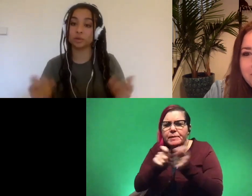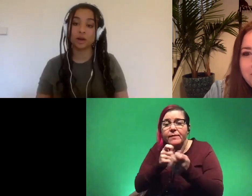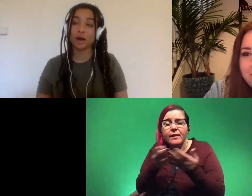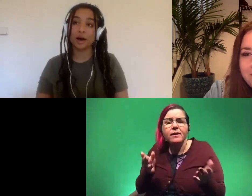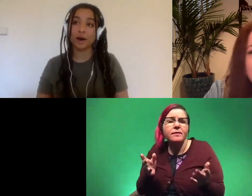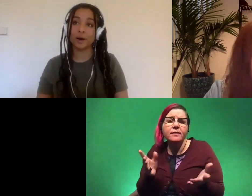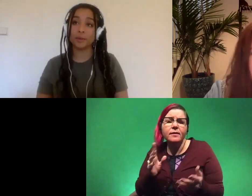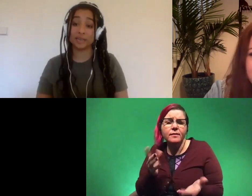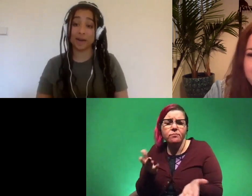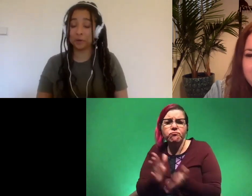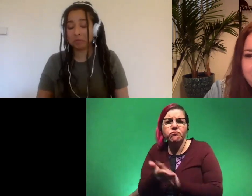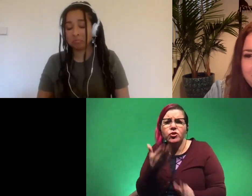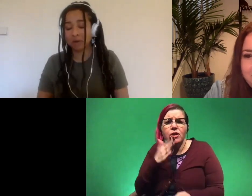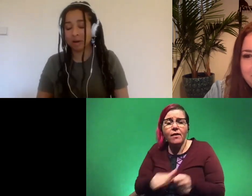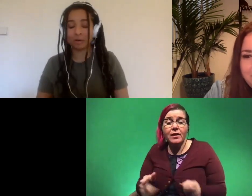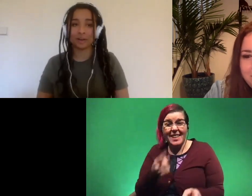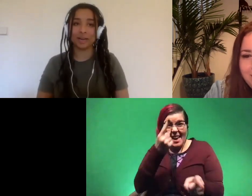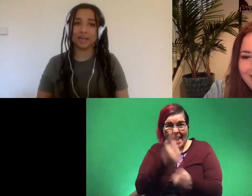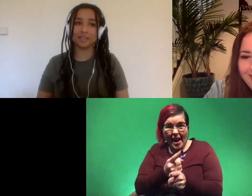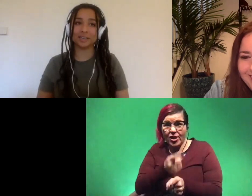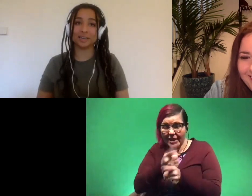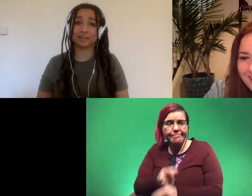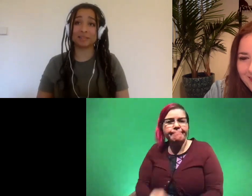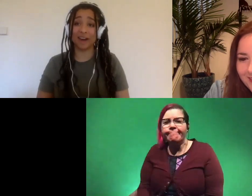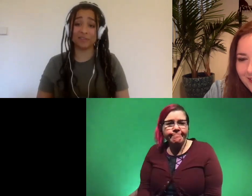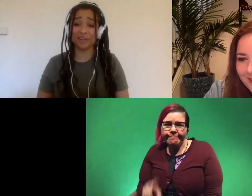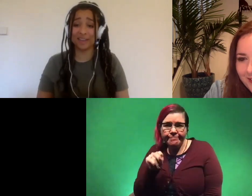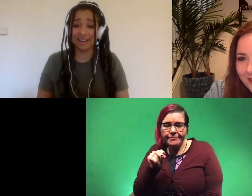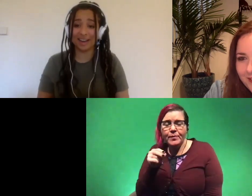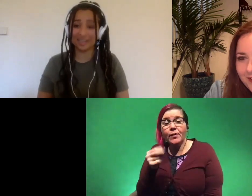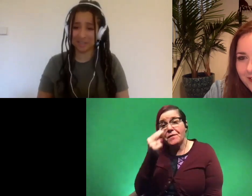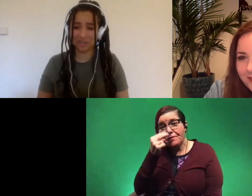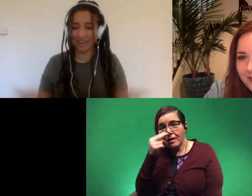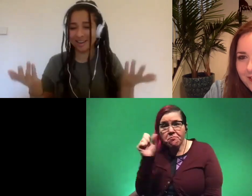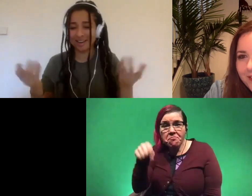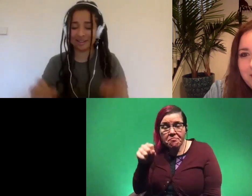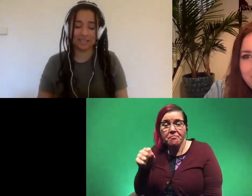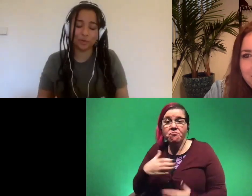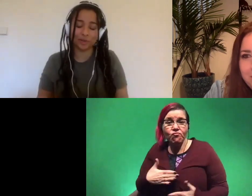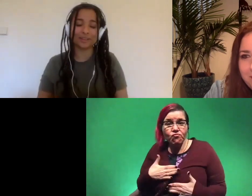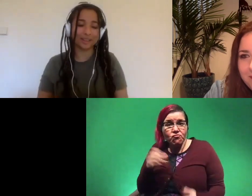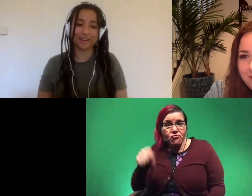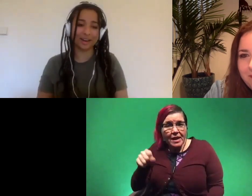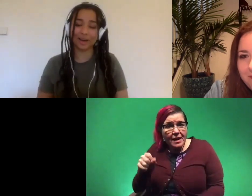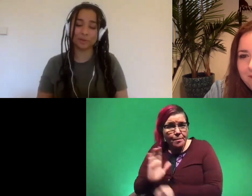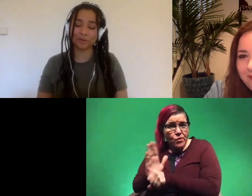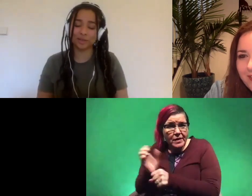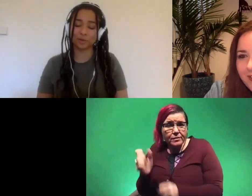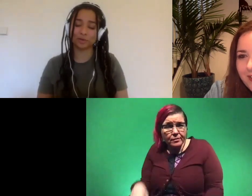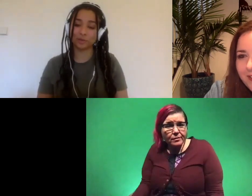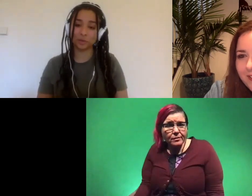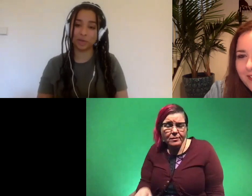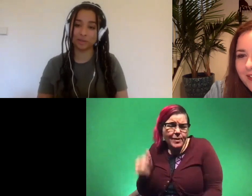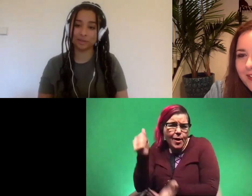its job um is it accurate no is it kind of funny yeah is it entertaining yeah it's a movie like i absolutely